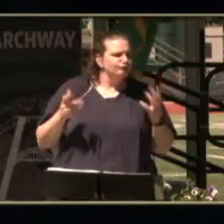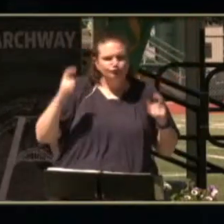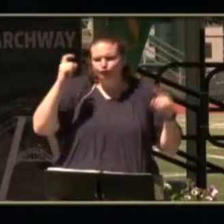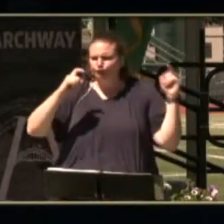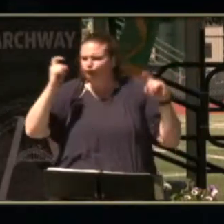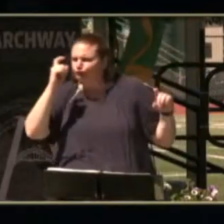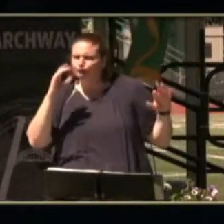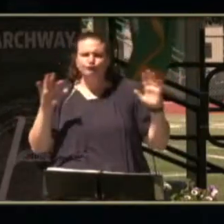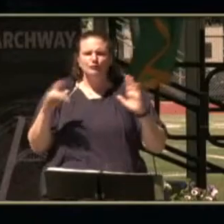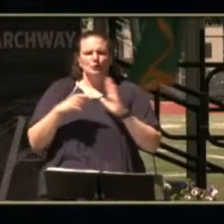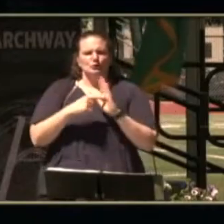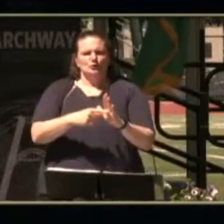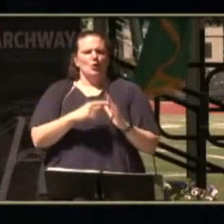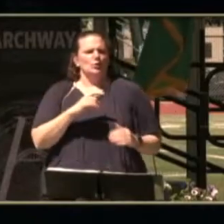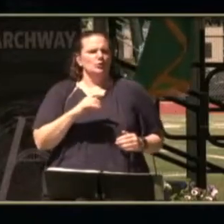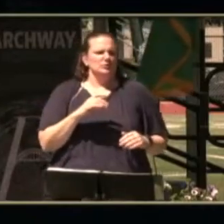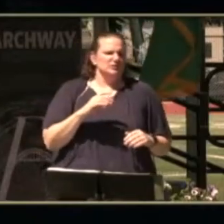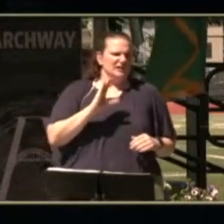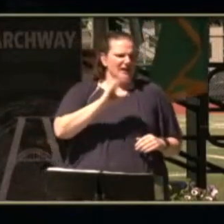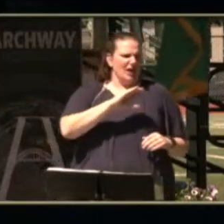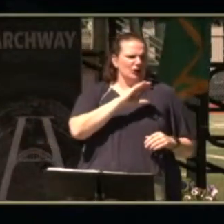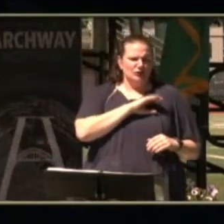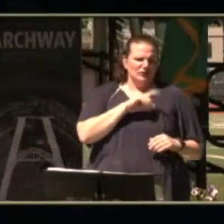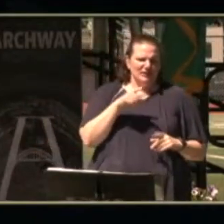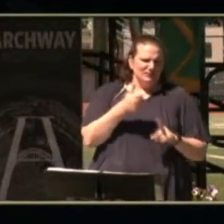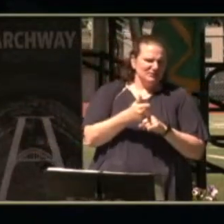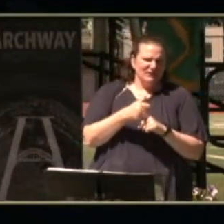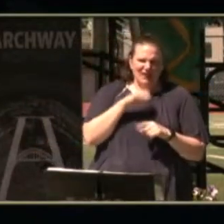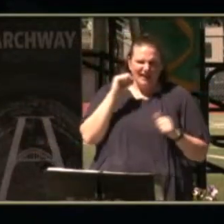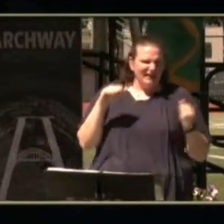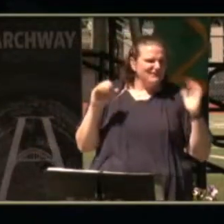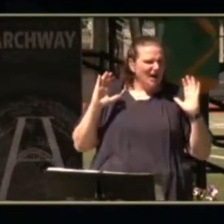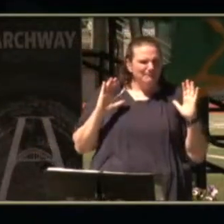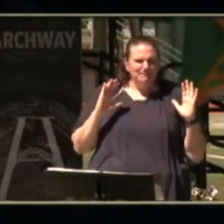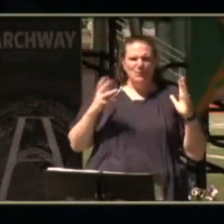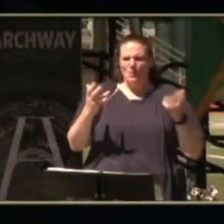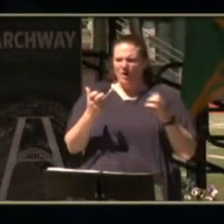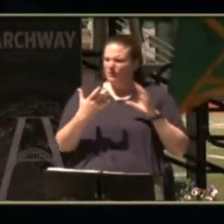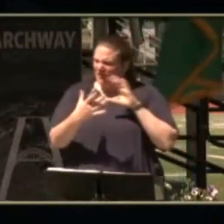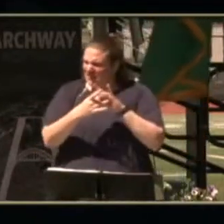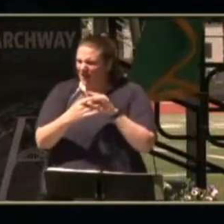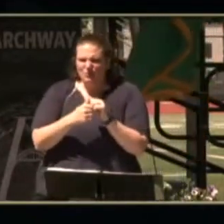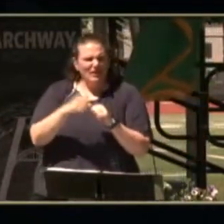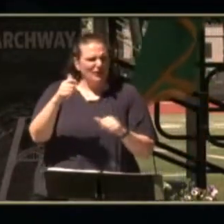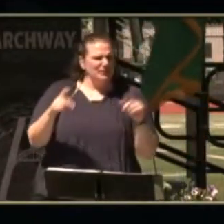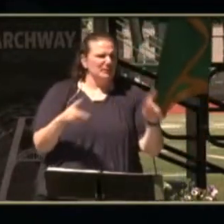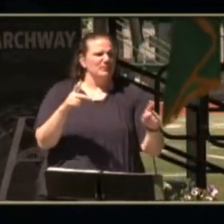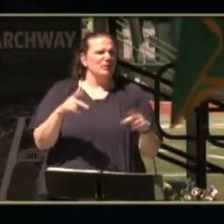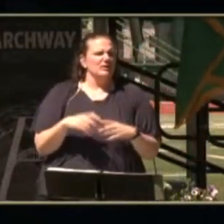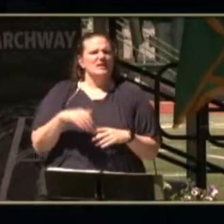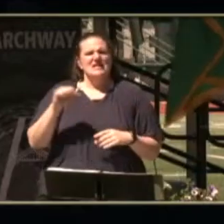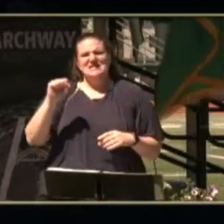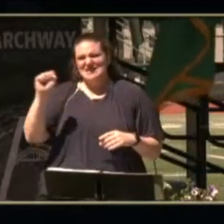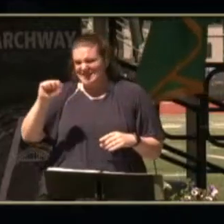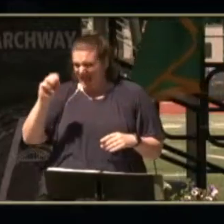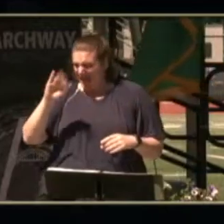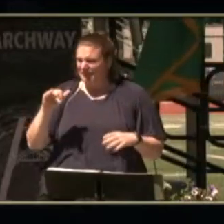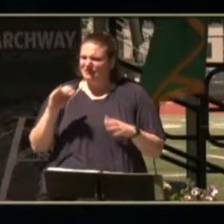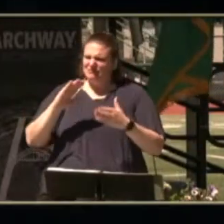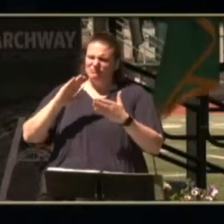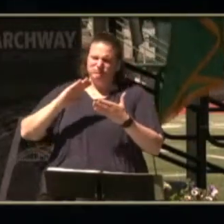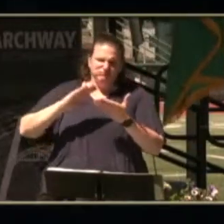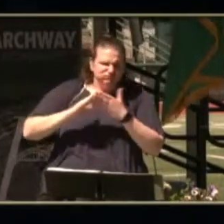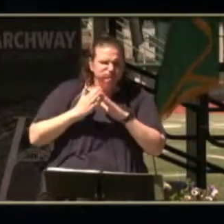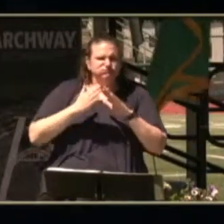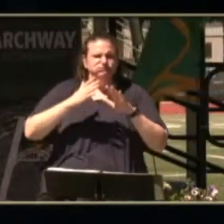expressions show the character of someone who does not give up and wants to connect with others i know sammy will continue to explore his community and